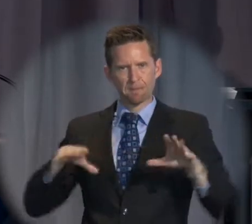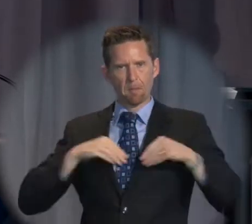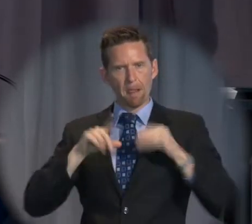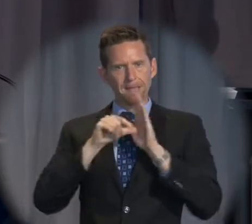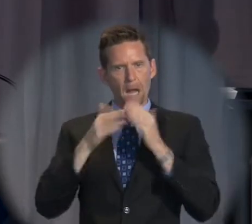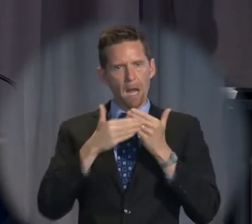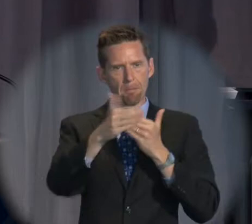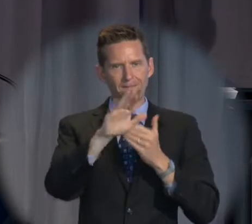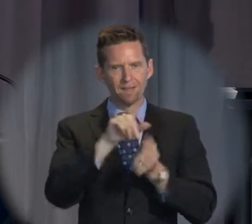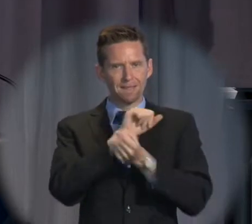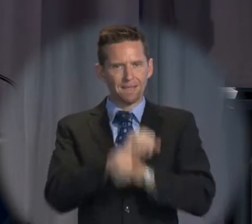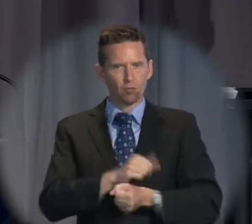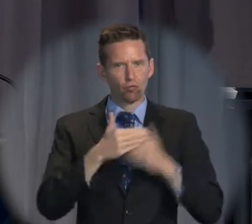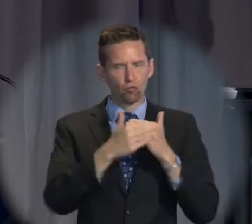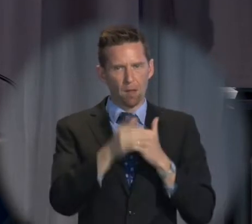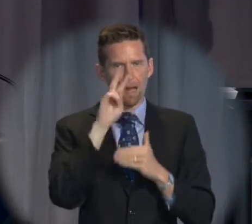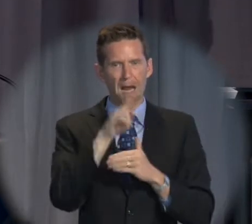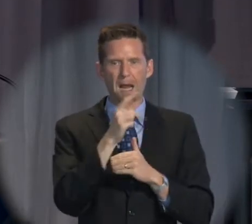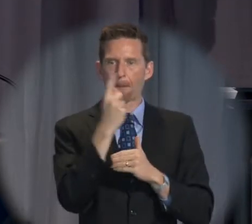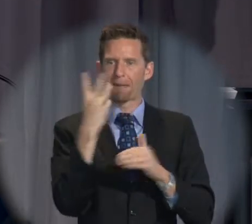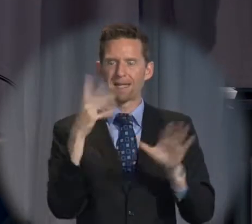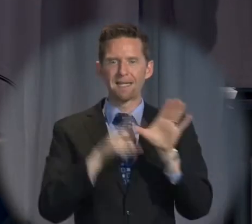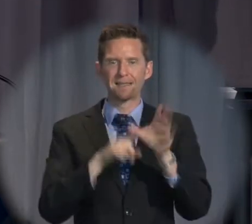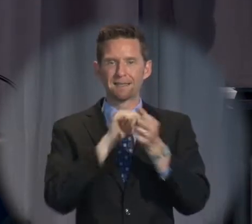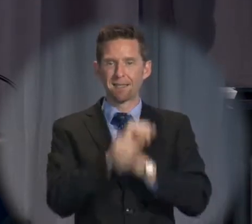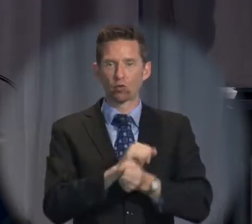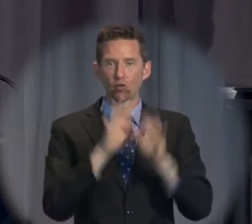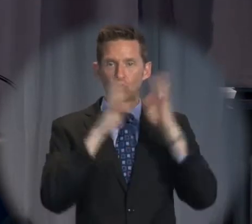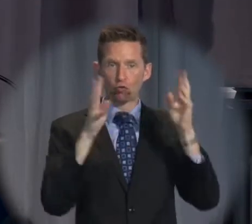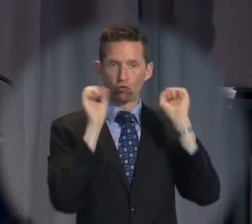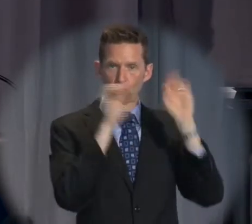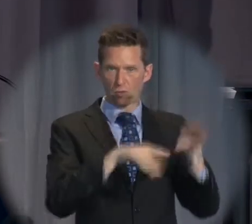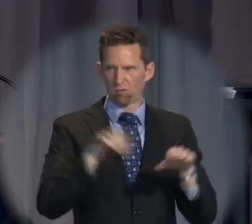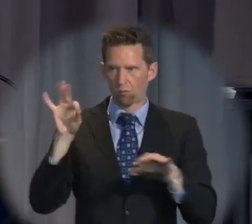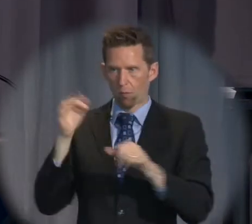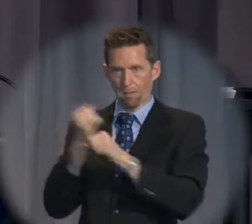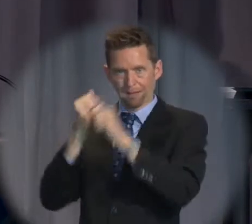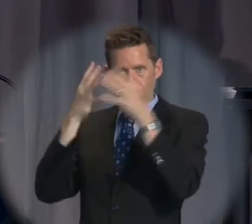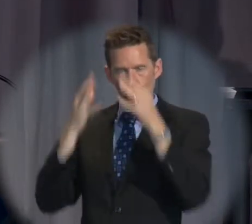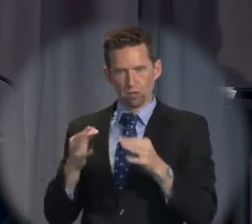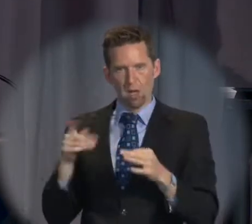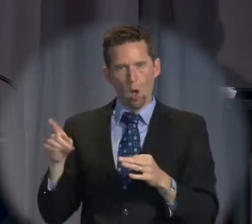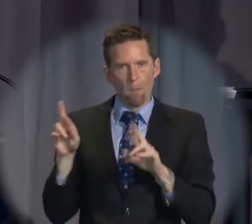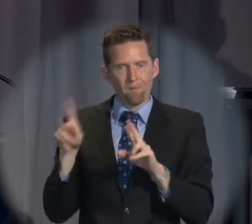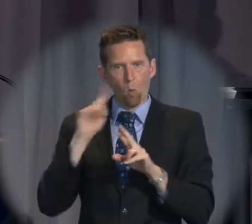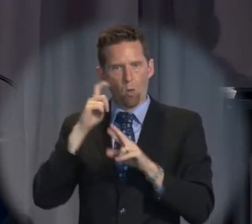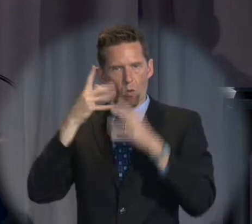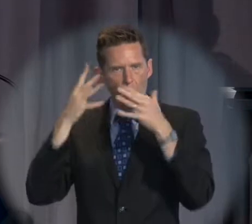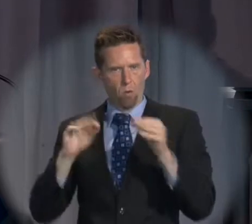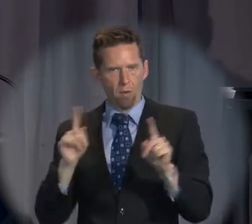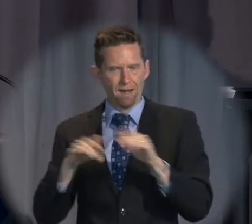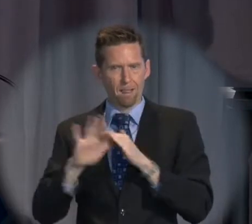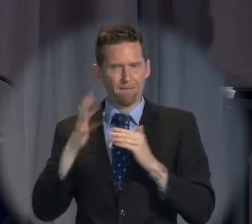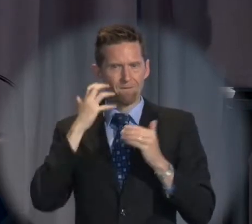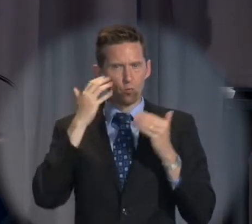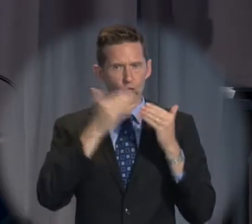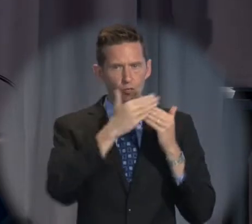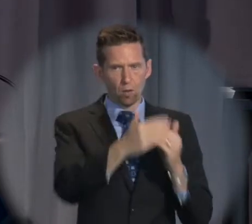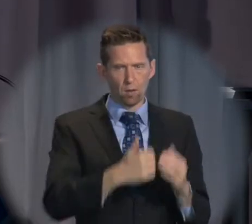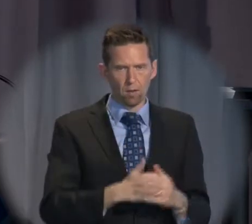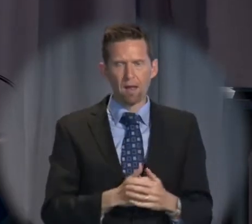It seems that the years of detention in which no decision is made at all will be valid in the future and may indeed, I'd suggest,